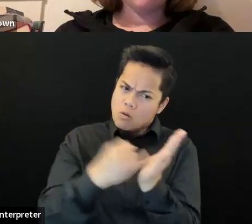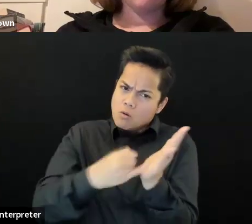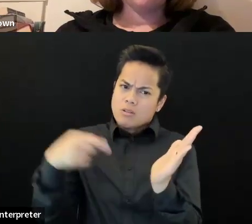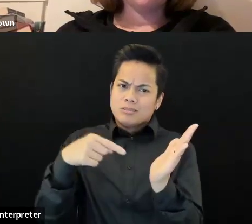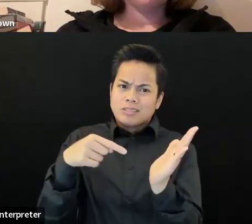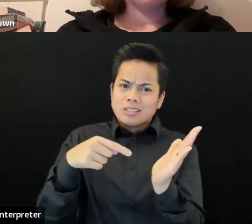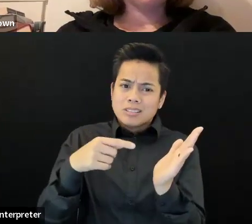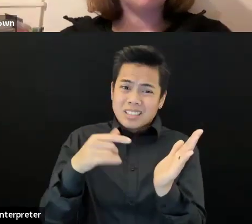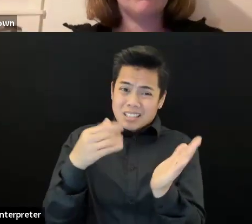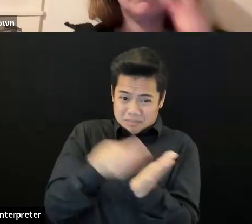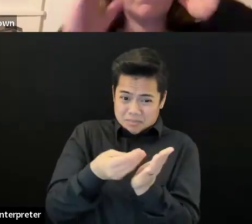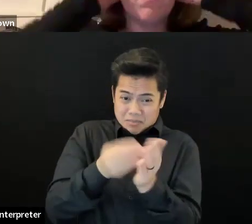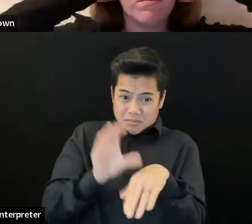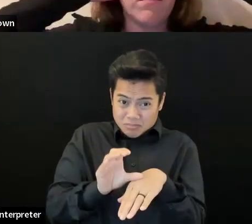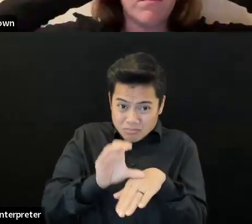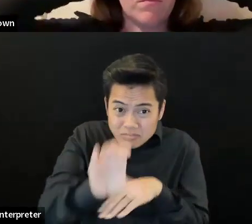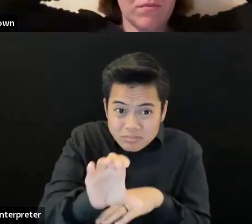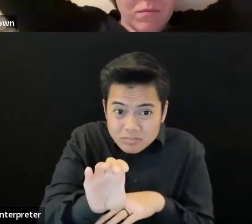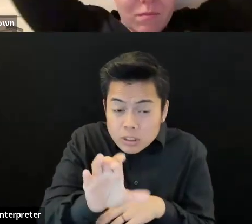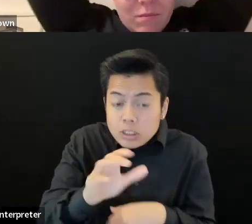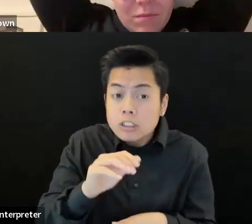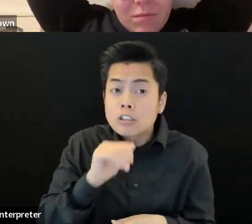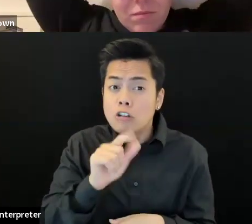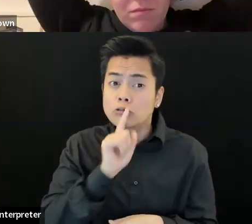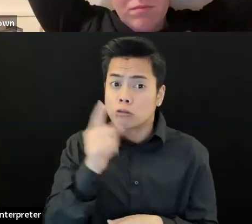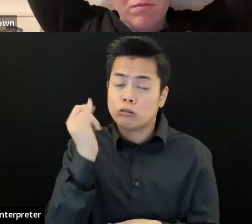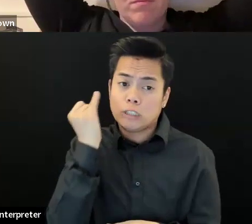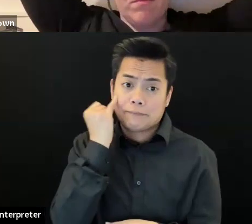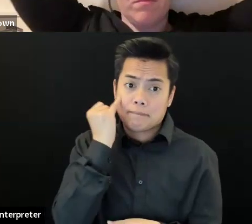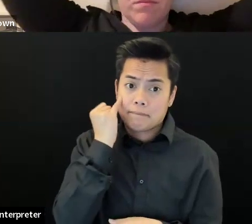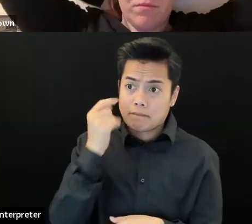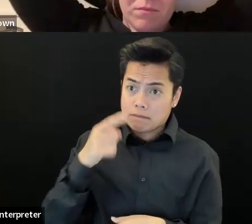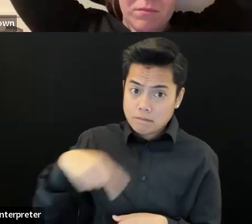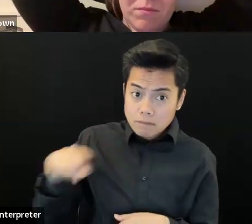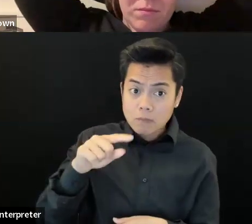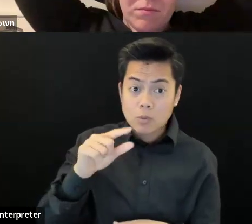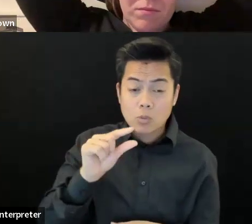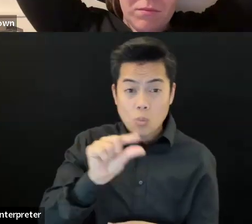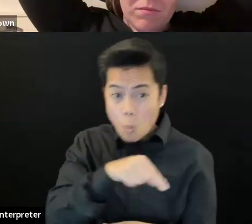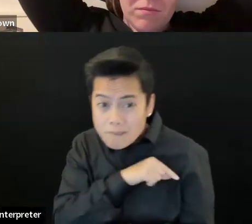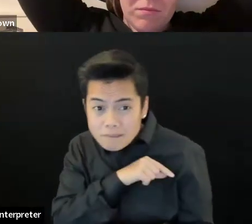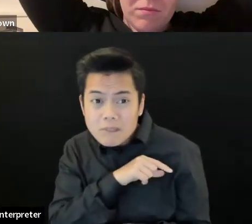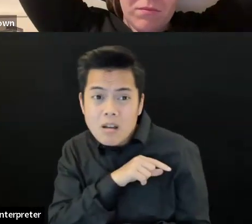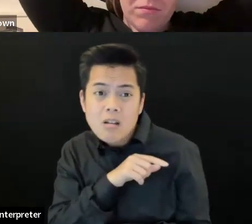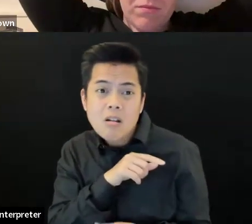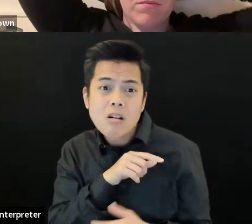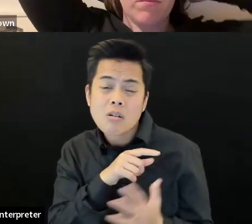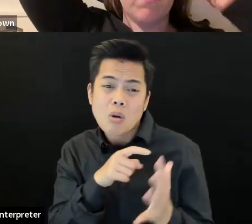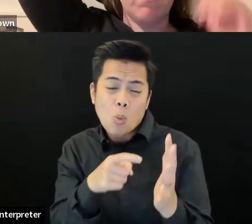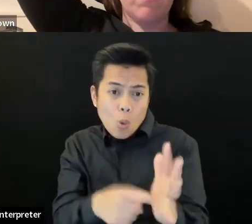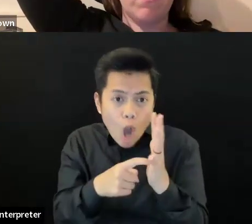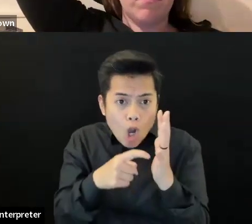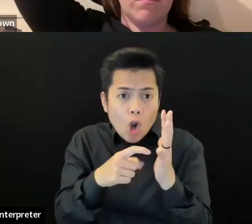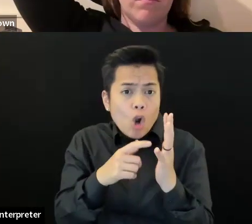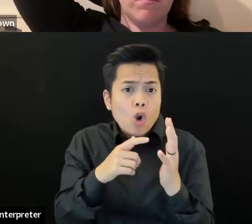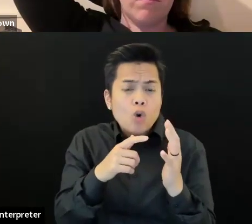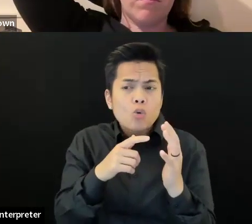know if you would all meet certain eligibility requirements, but you could work towards them, um, to